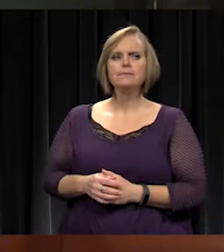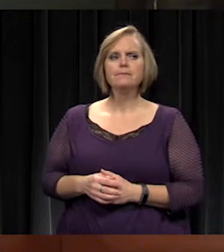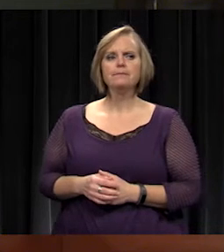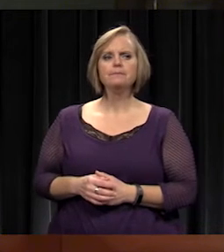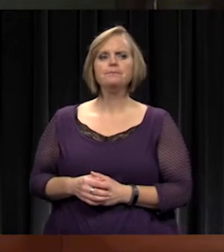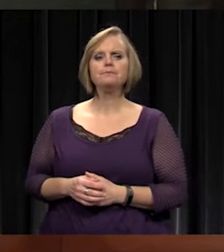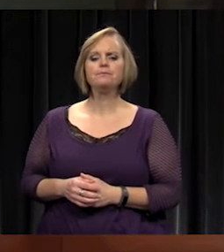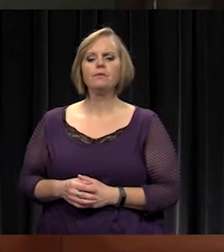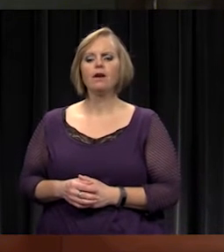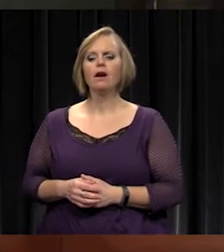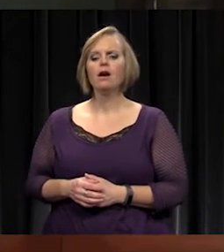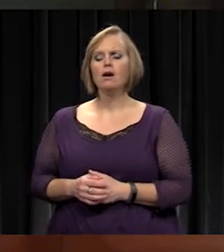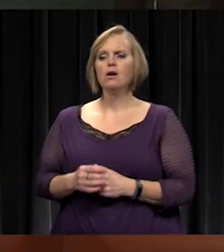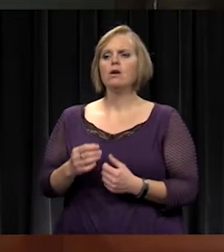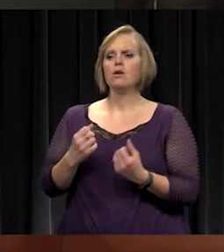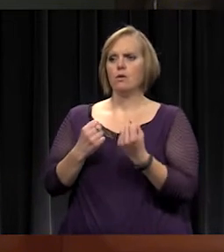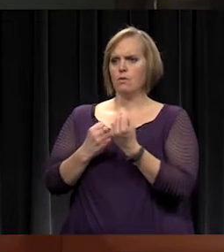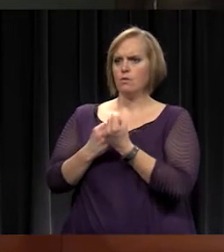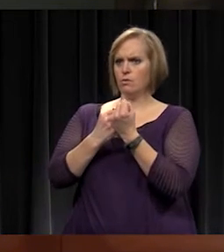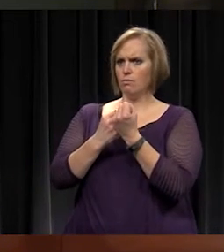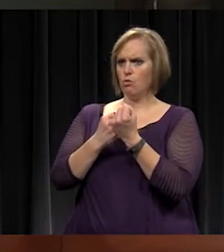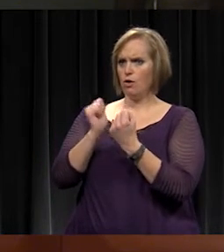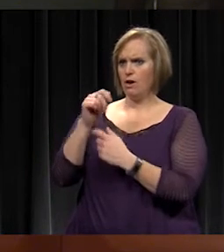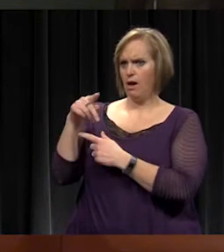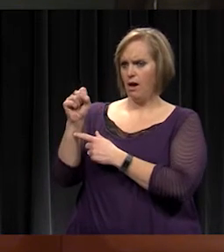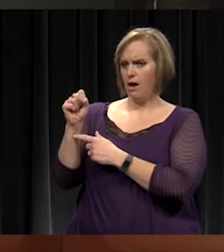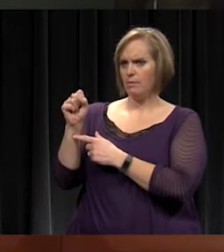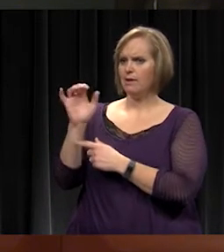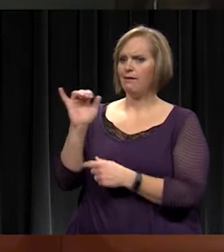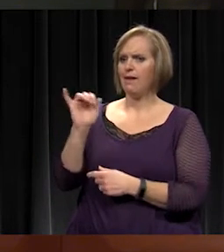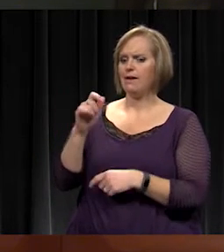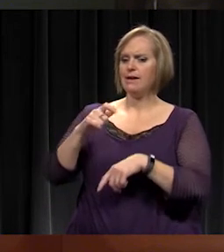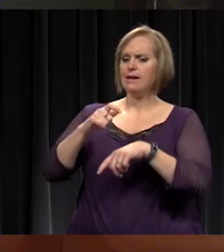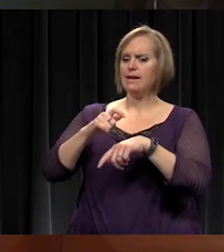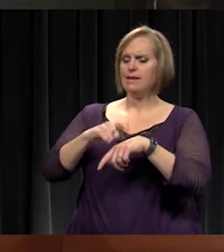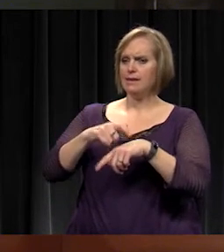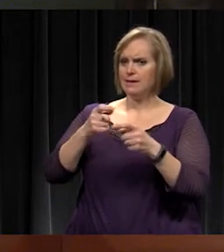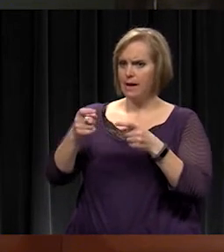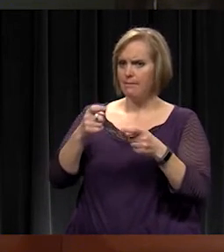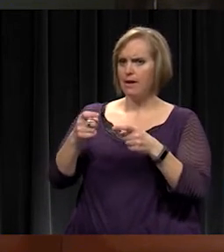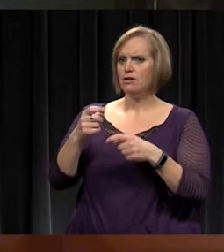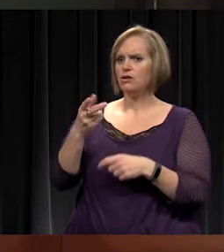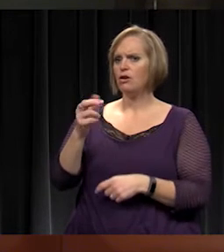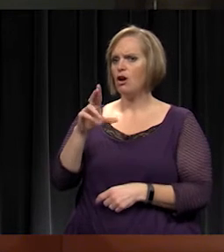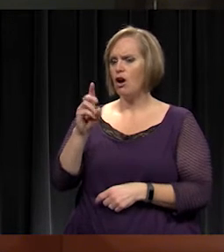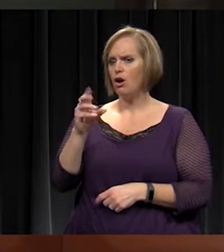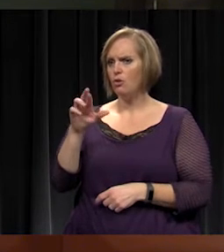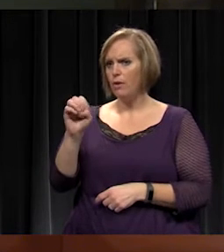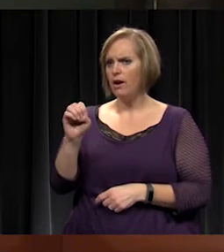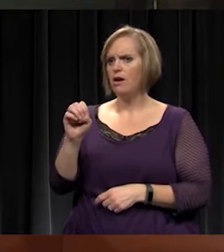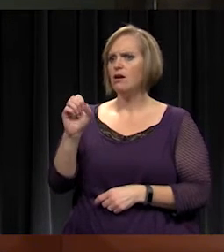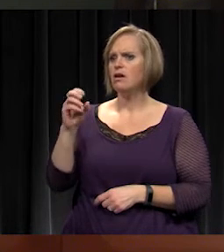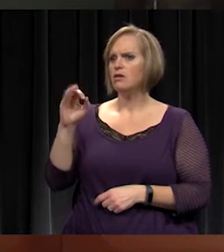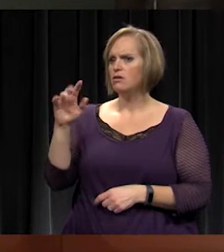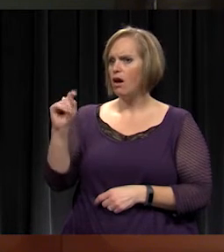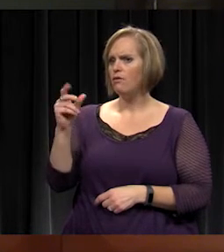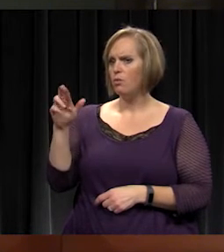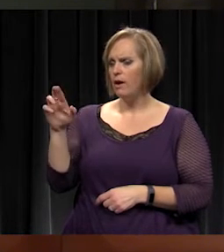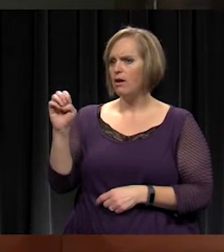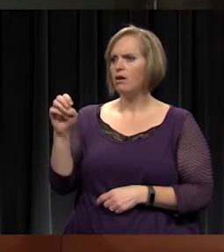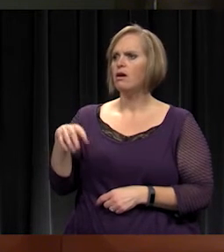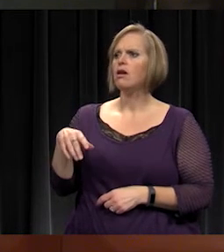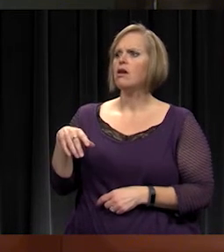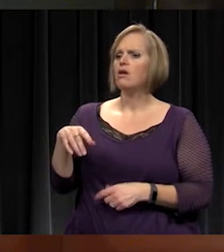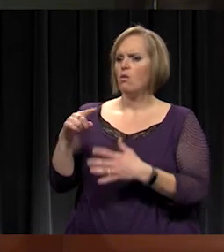The support applications, like the time management, the hardware software, would those typically